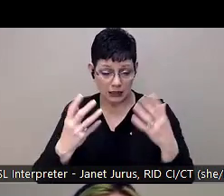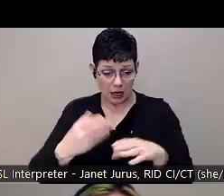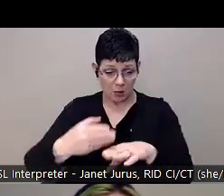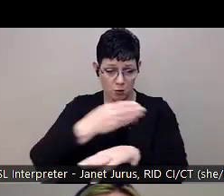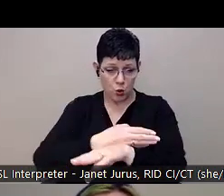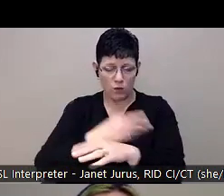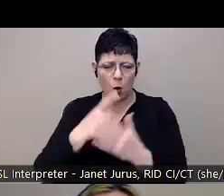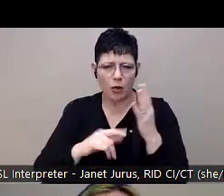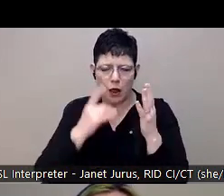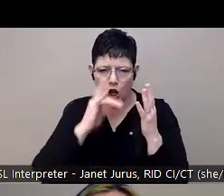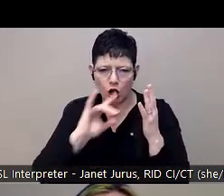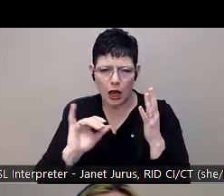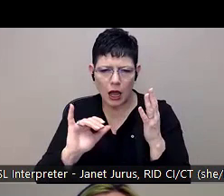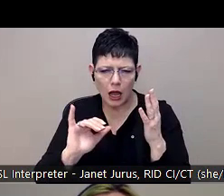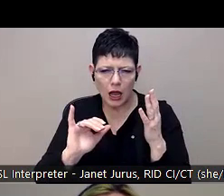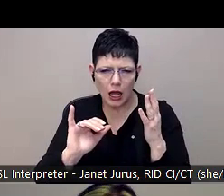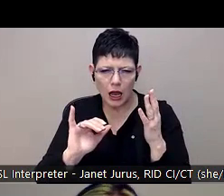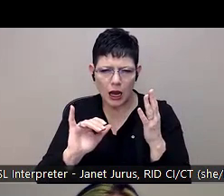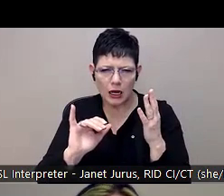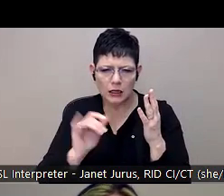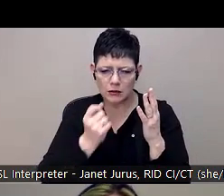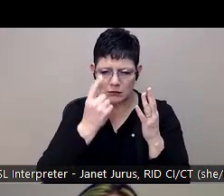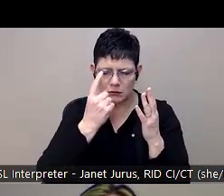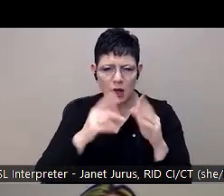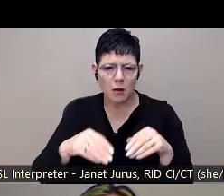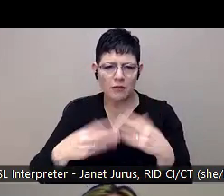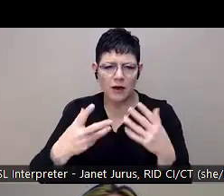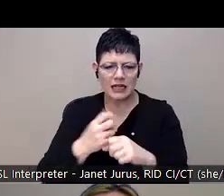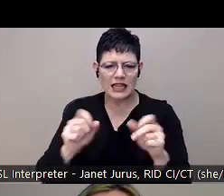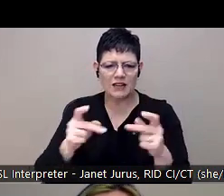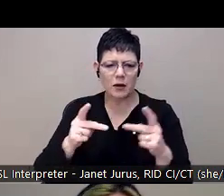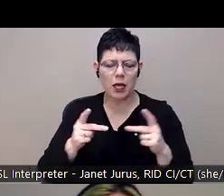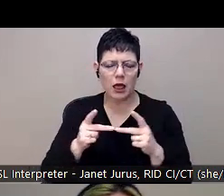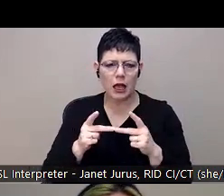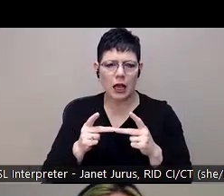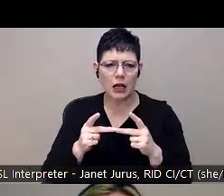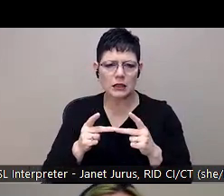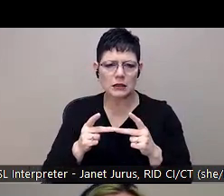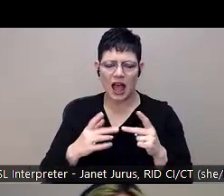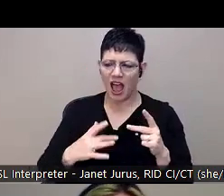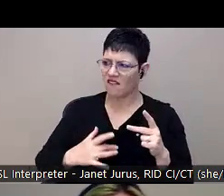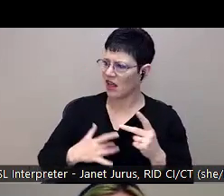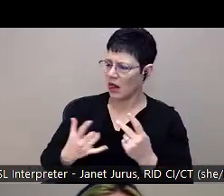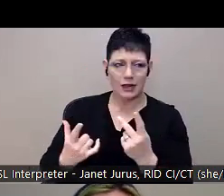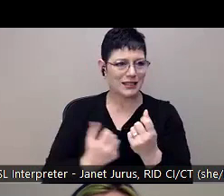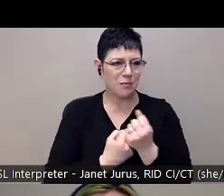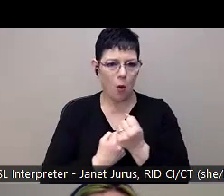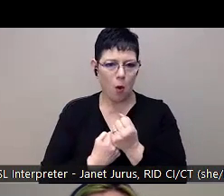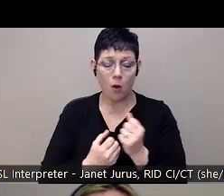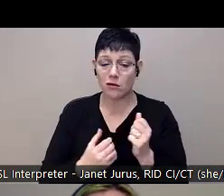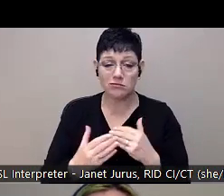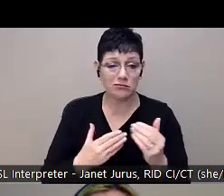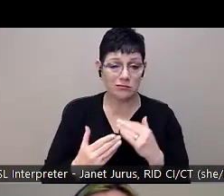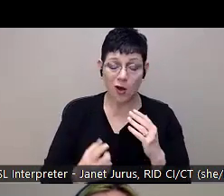behavior by simply having a safe space, like Patricia mentioned, having people who are there for them, even if it's one time a week,